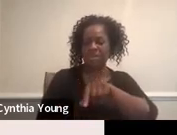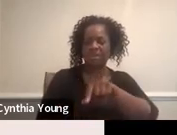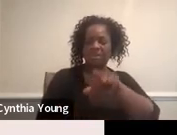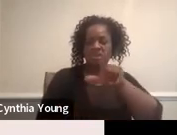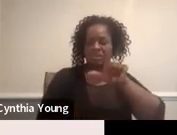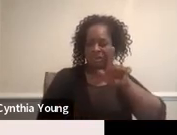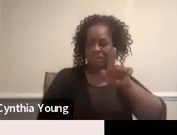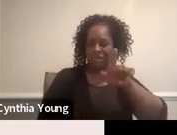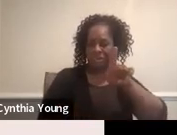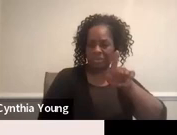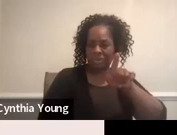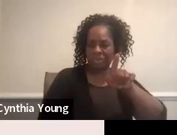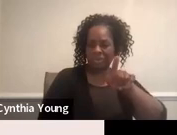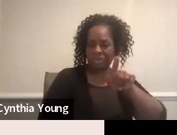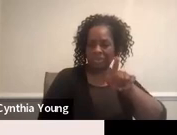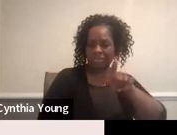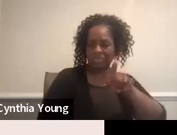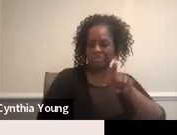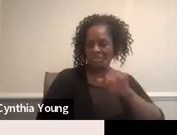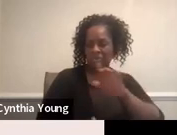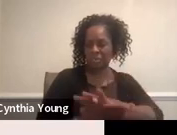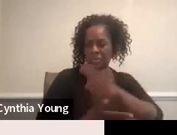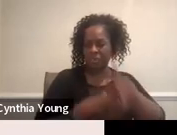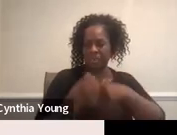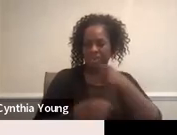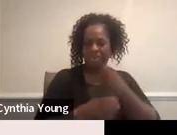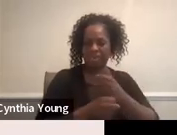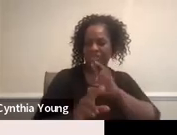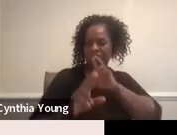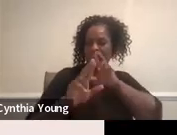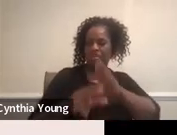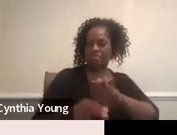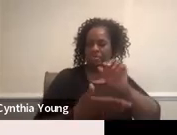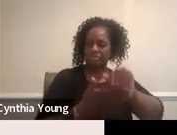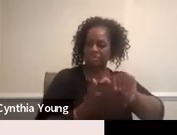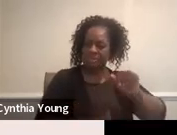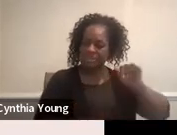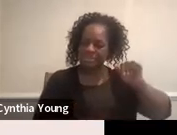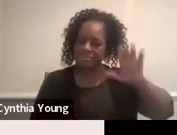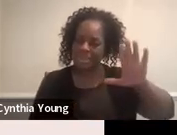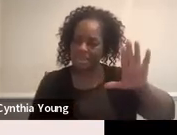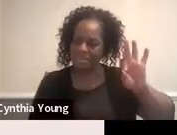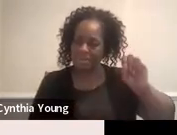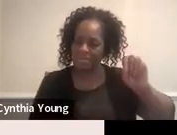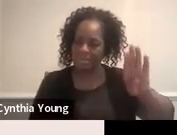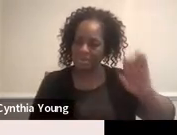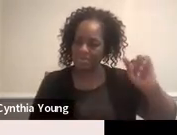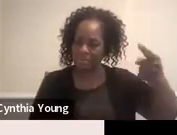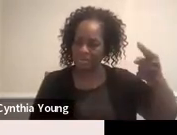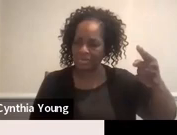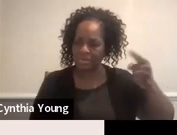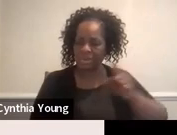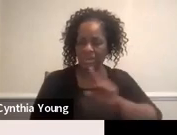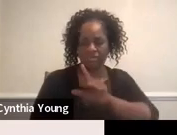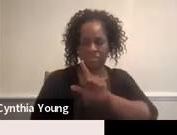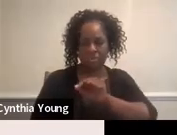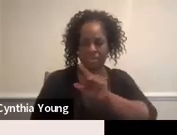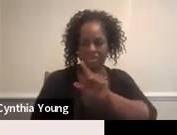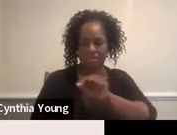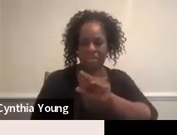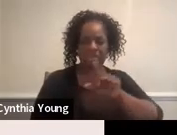school year. So that is the report that was submitted February 1st of 2022.